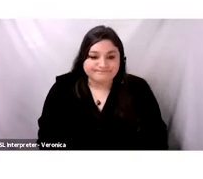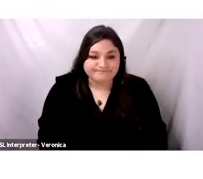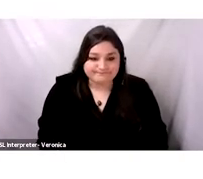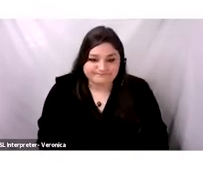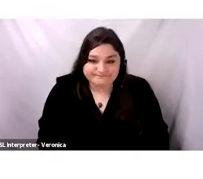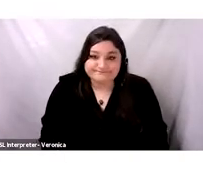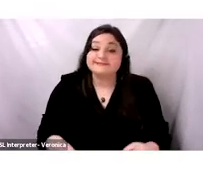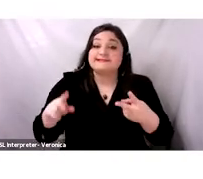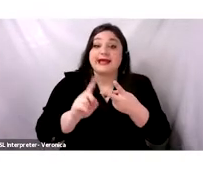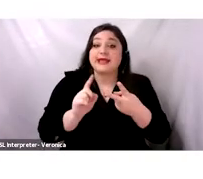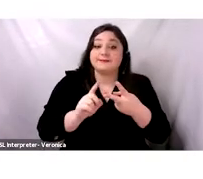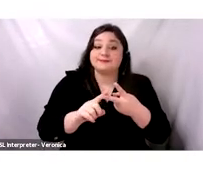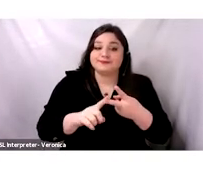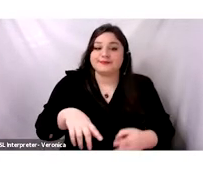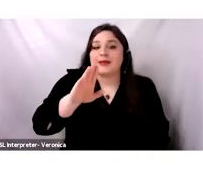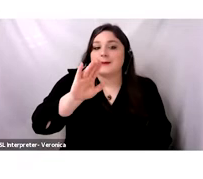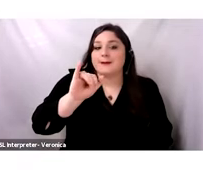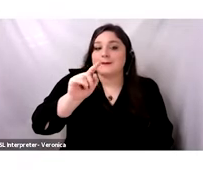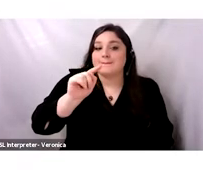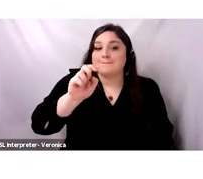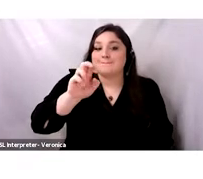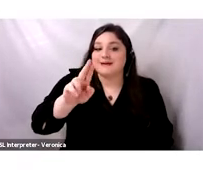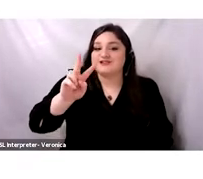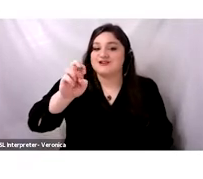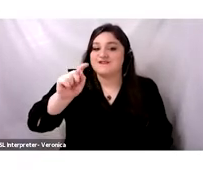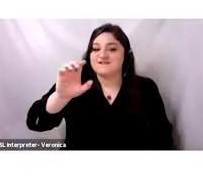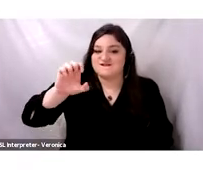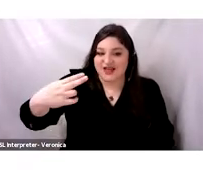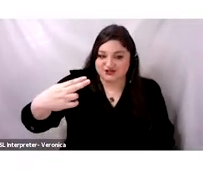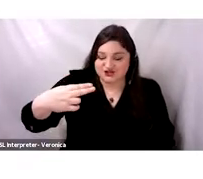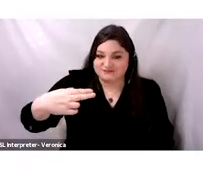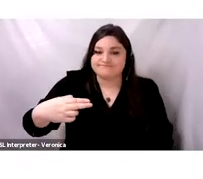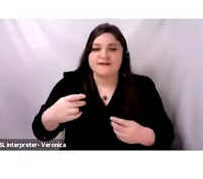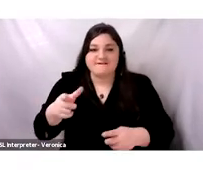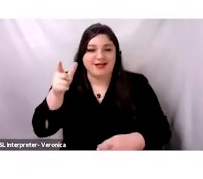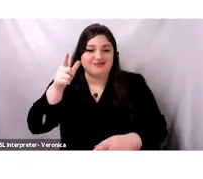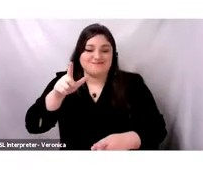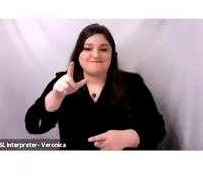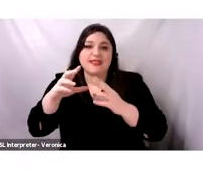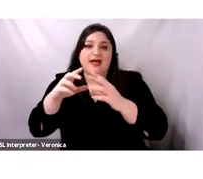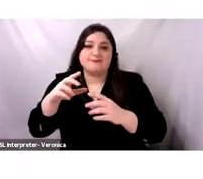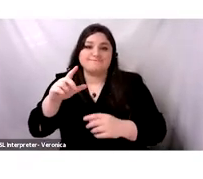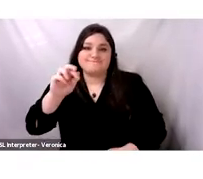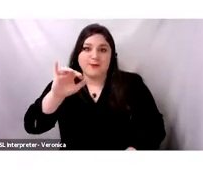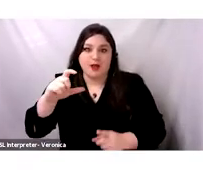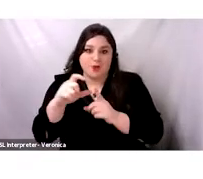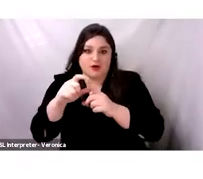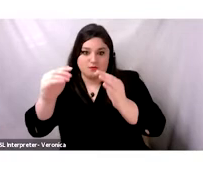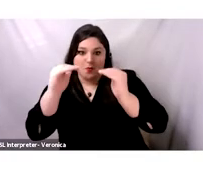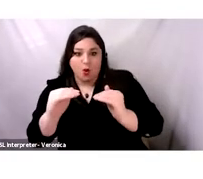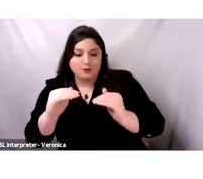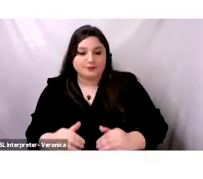vetch. Vikya ervilia, or kersenne in Arabic. It is something that slightly disappeared